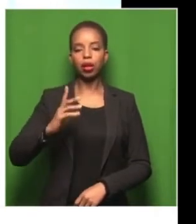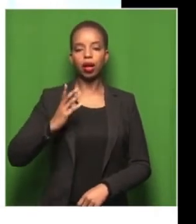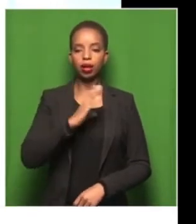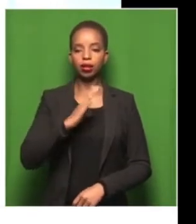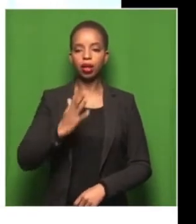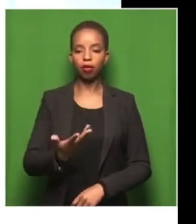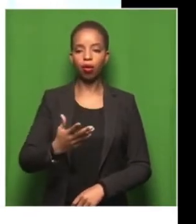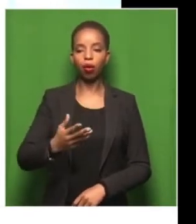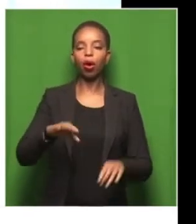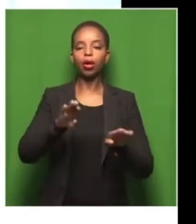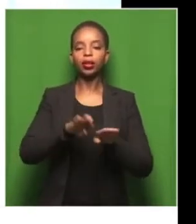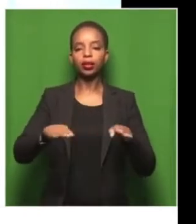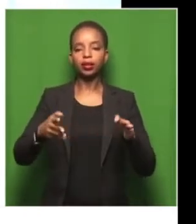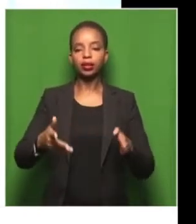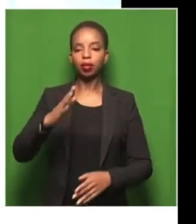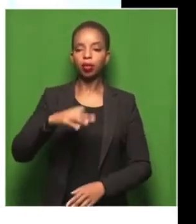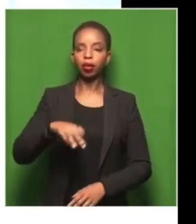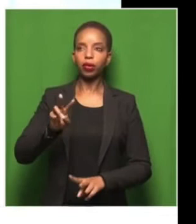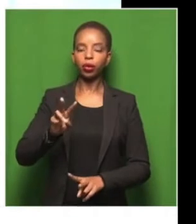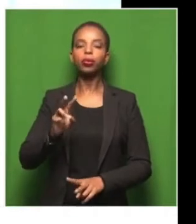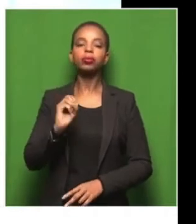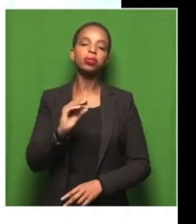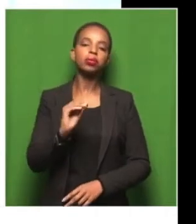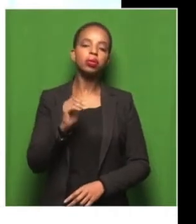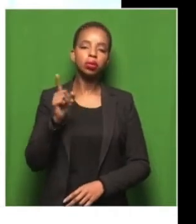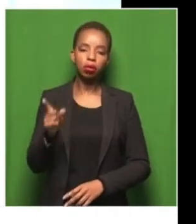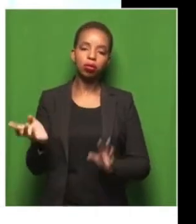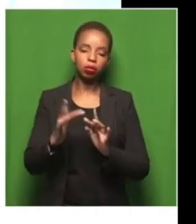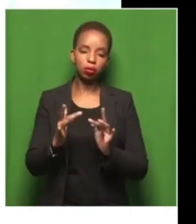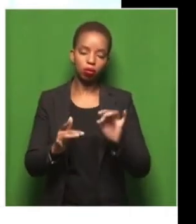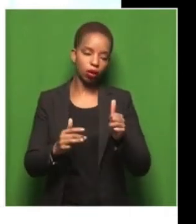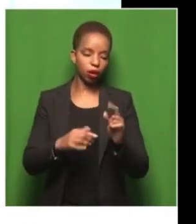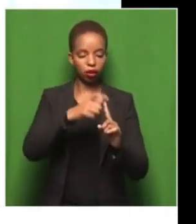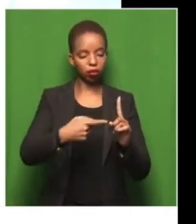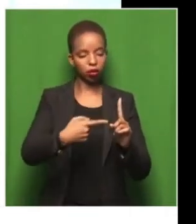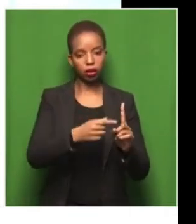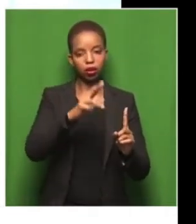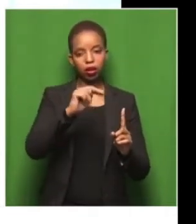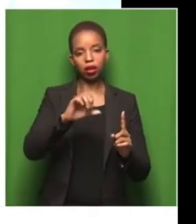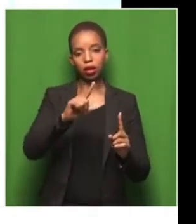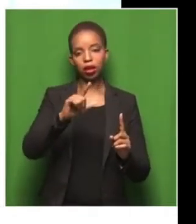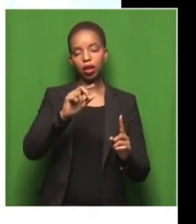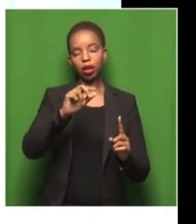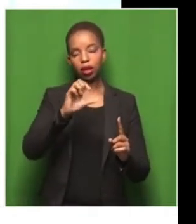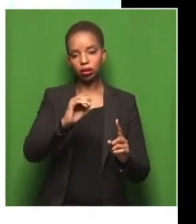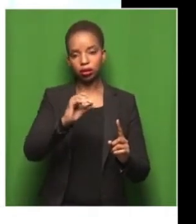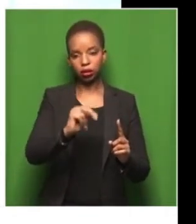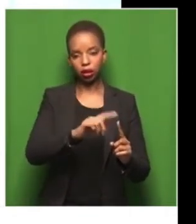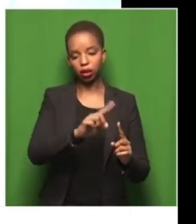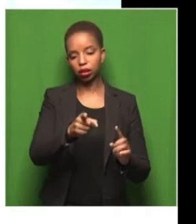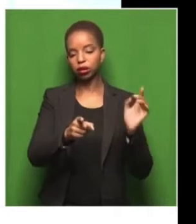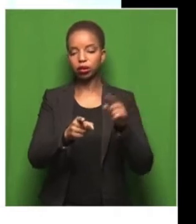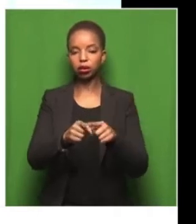Joy McCarthy, who then put me in contact with Ian Nielsen, who then put me in contact with Ulrich,